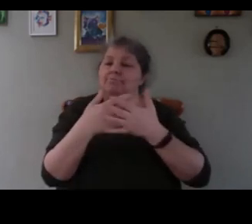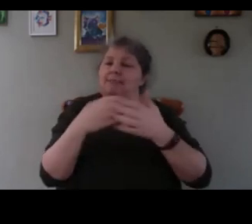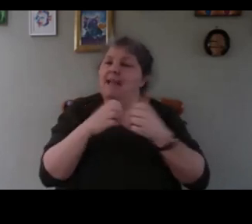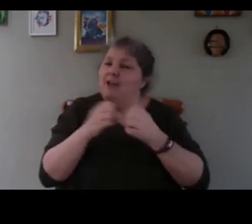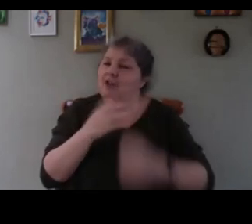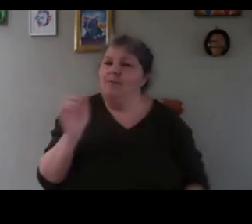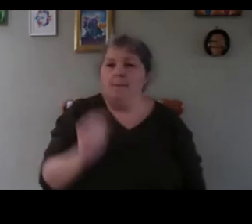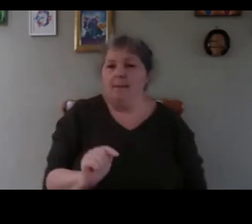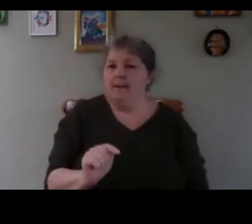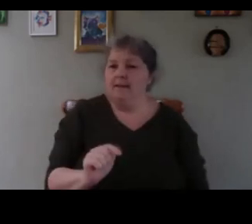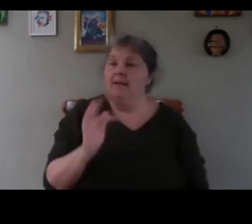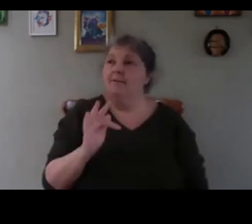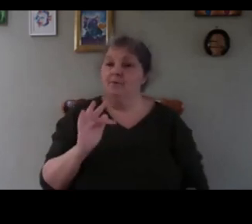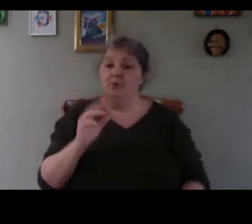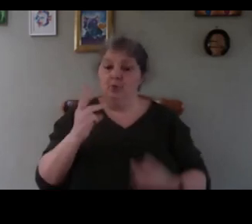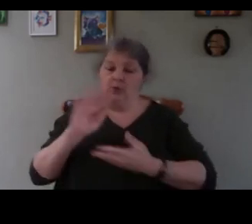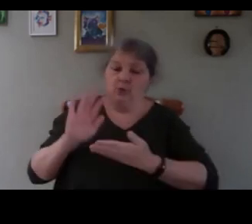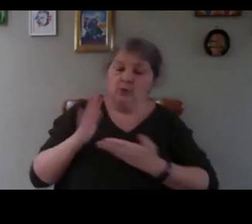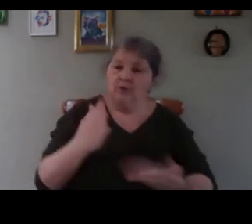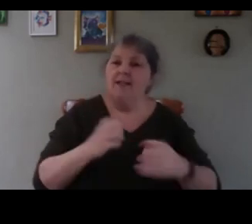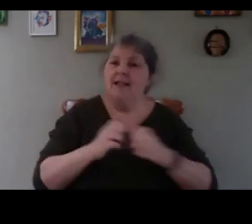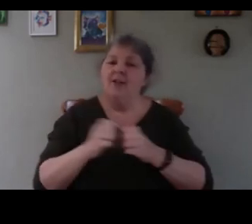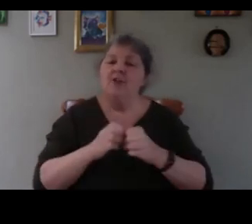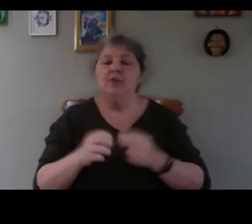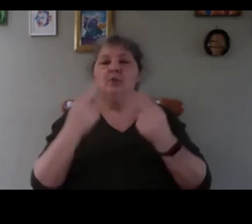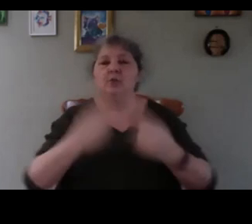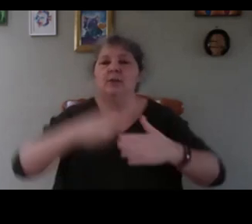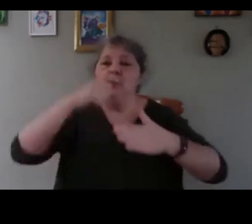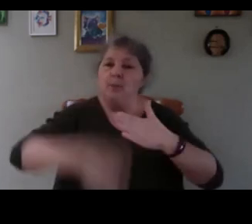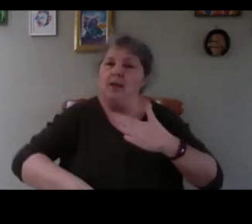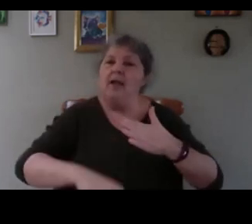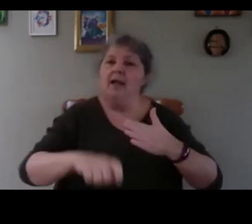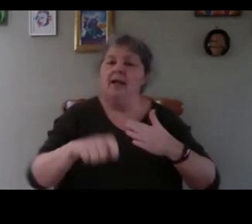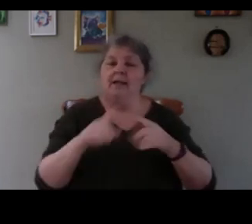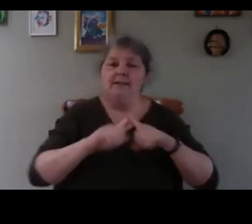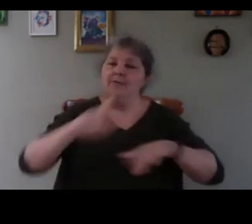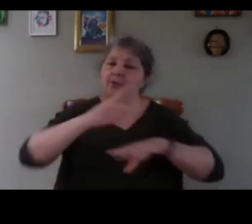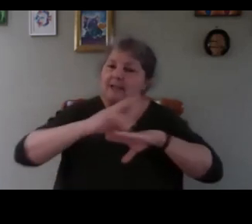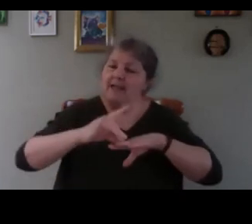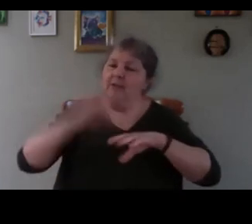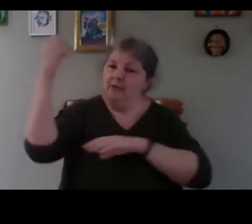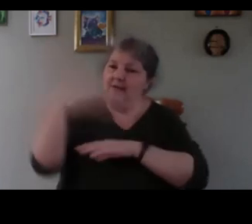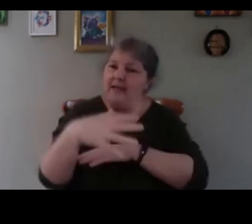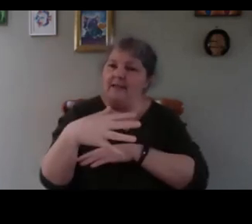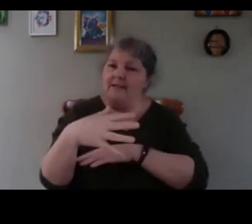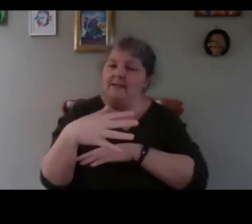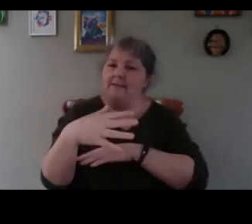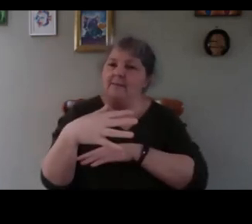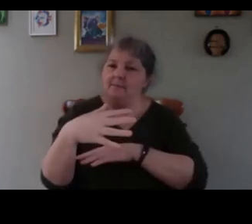if you want to provide energy you would need to buy different type of light that would be